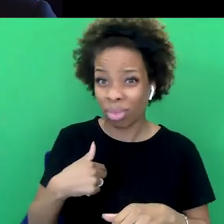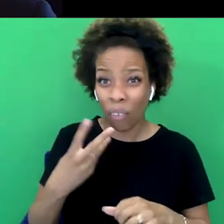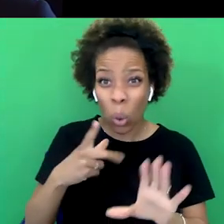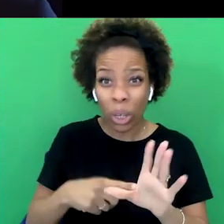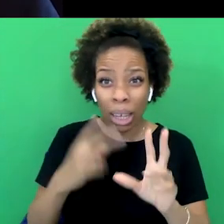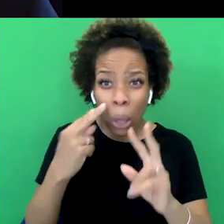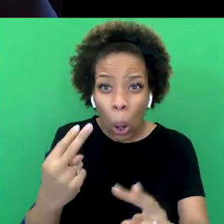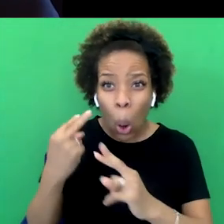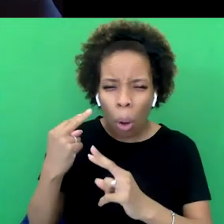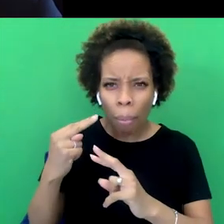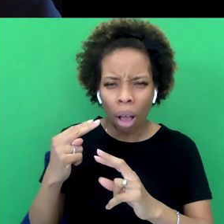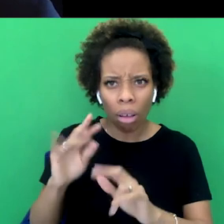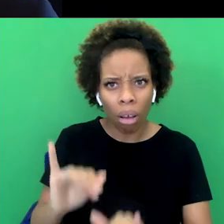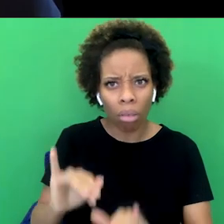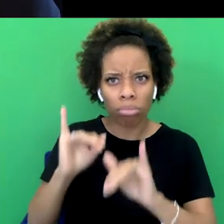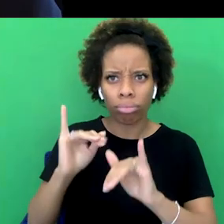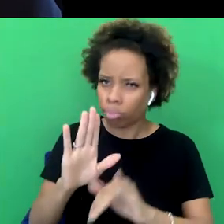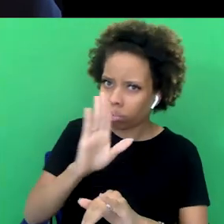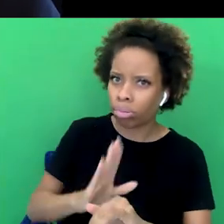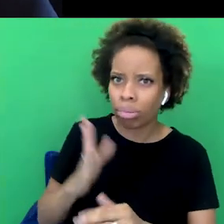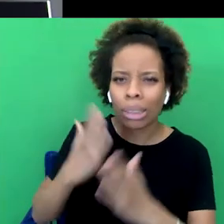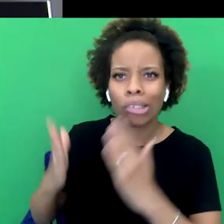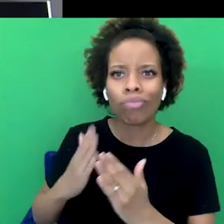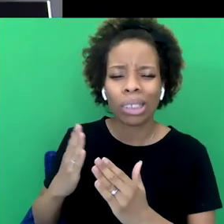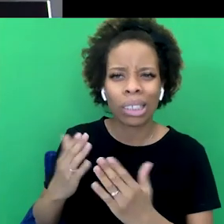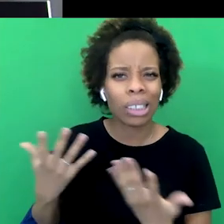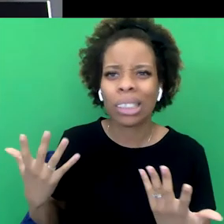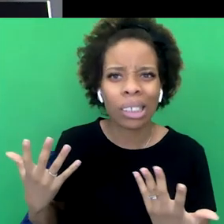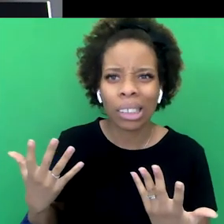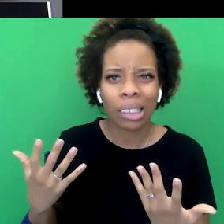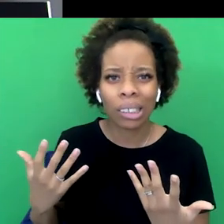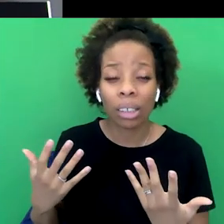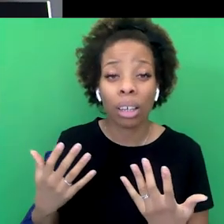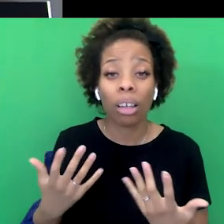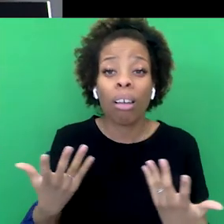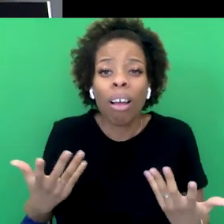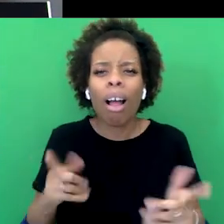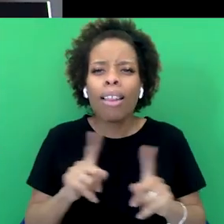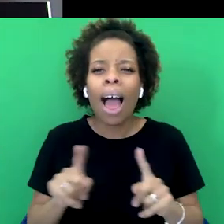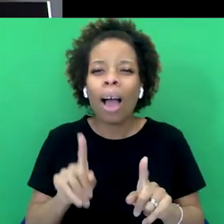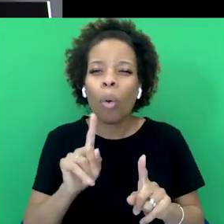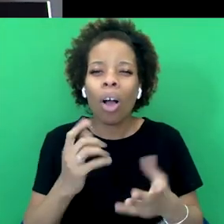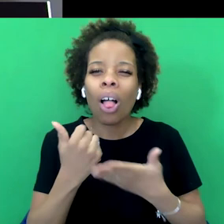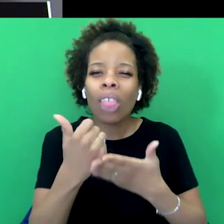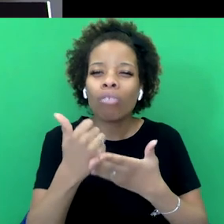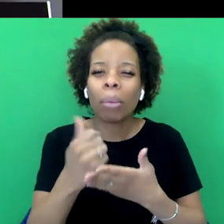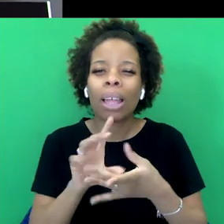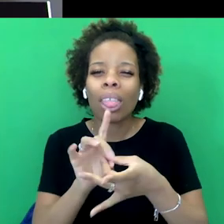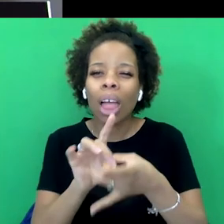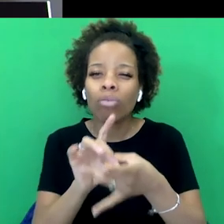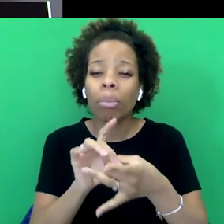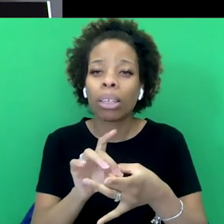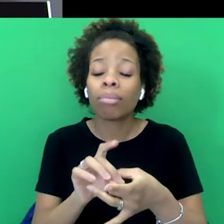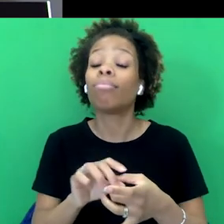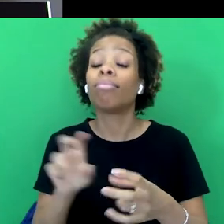history. I understand Britain. It's like going into therapy with either with yourself or with a partner. You know, you might learn some dark